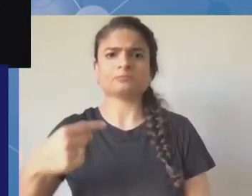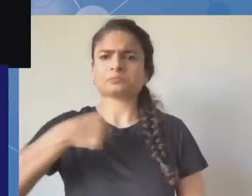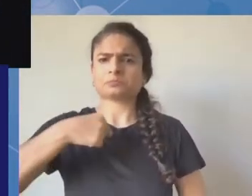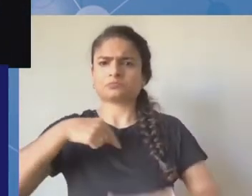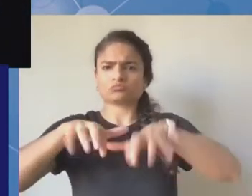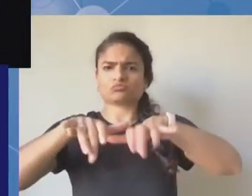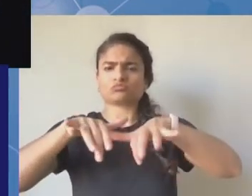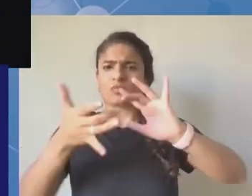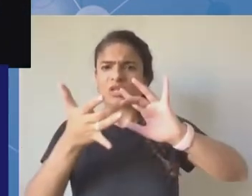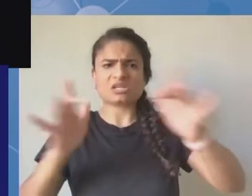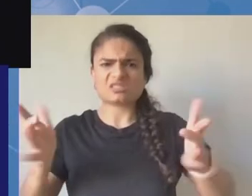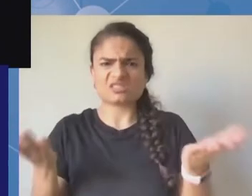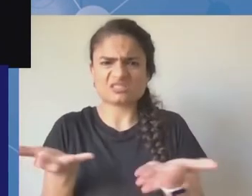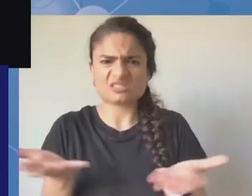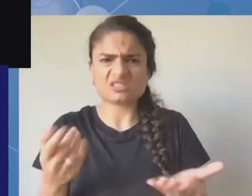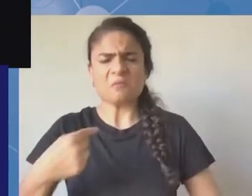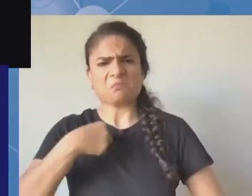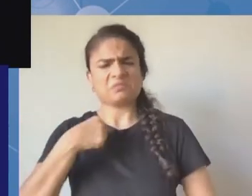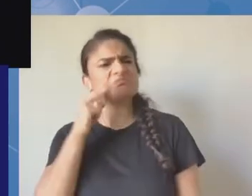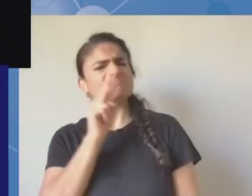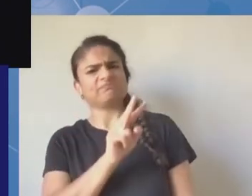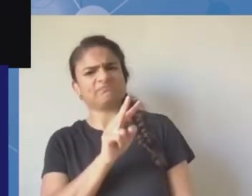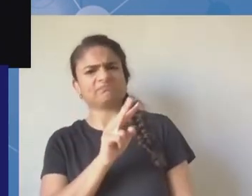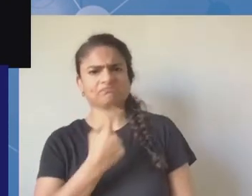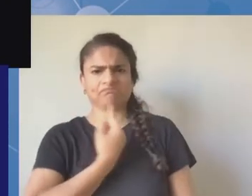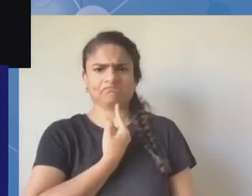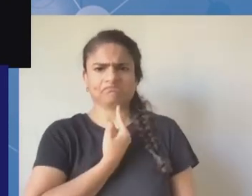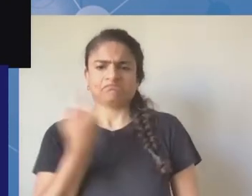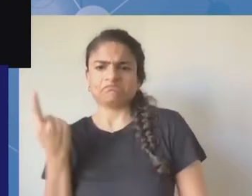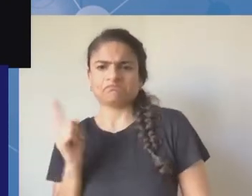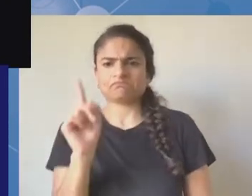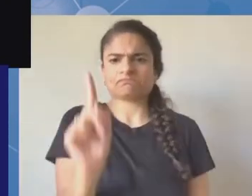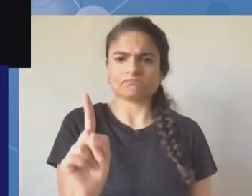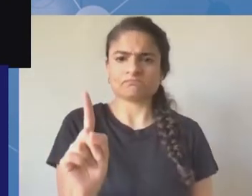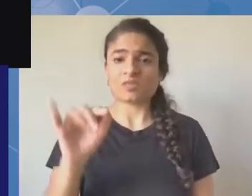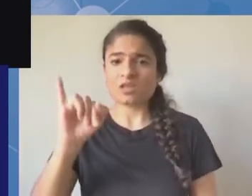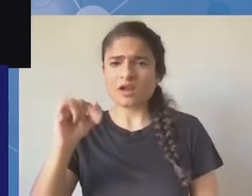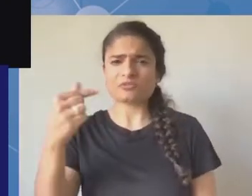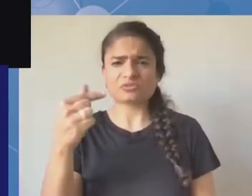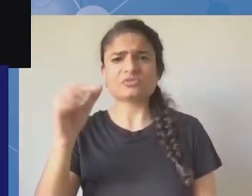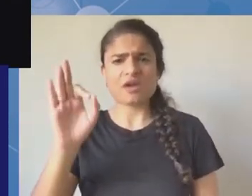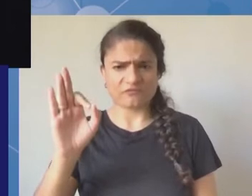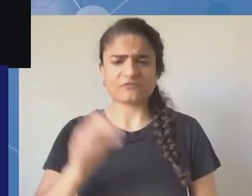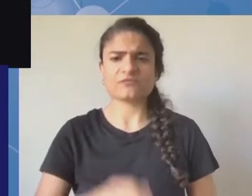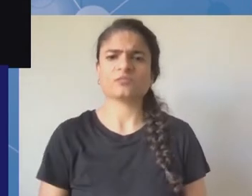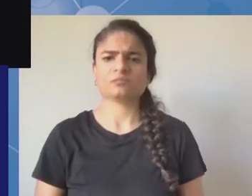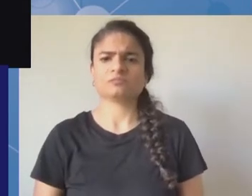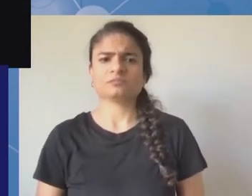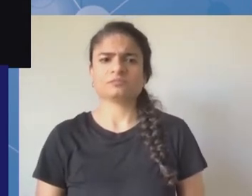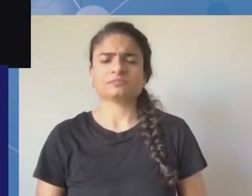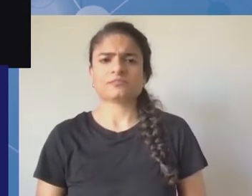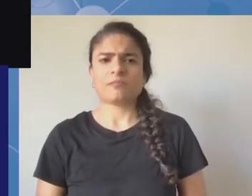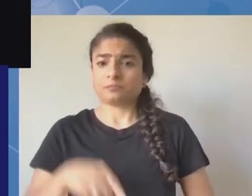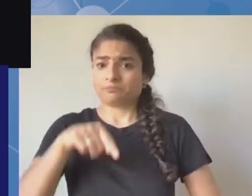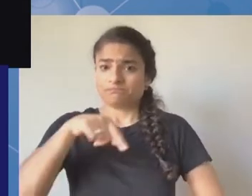year, I'm thankful to Poland because they gave us meeting rooms. And what I did